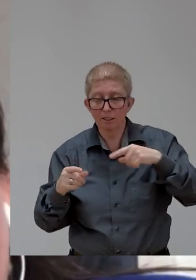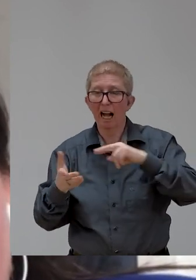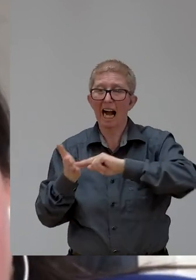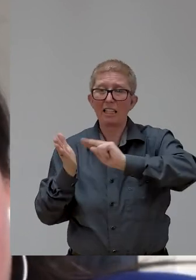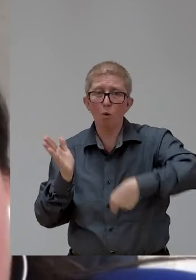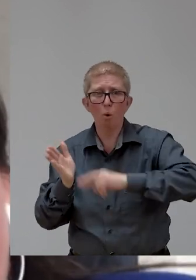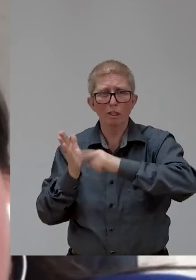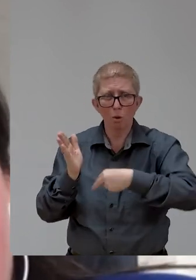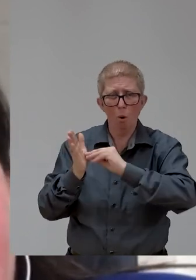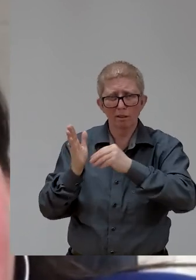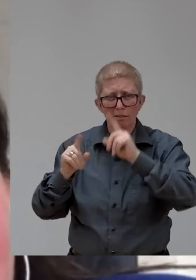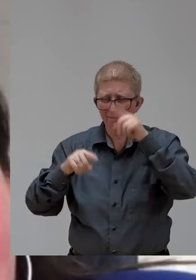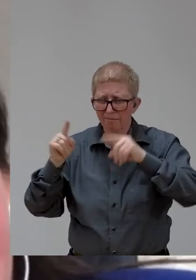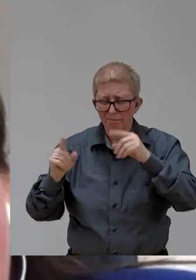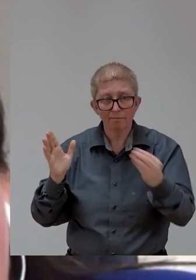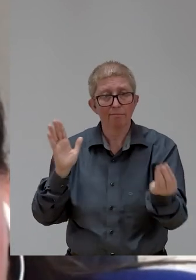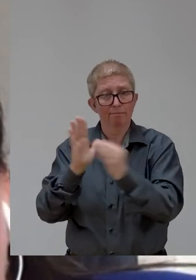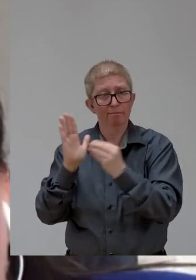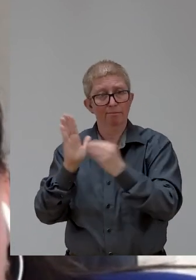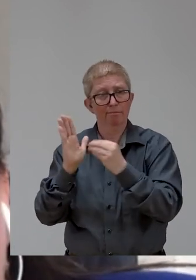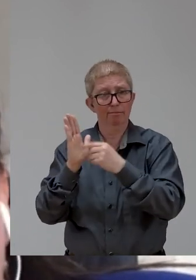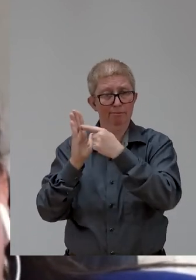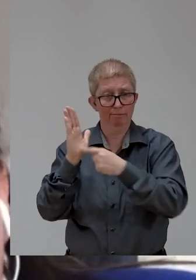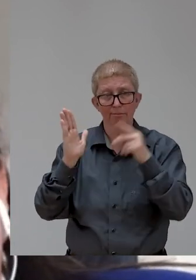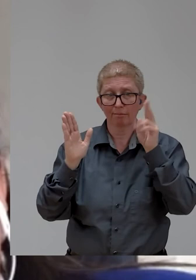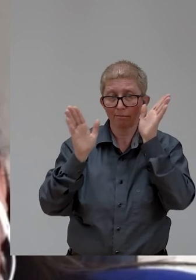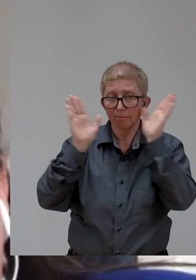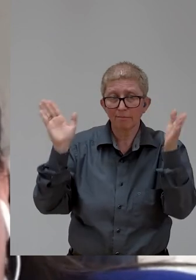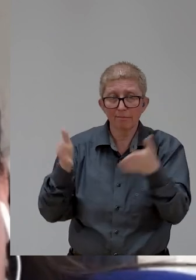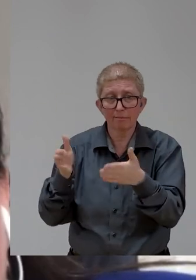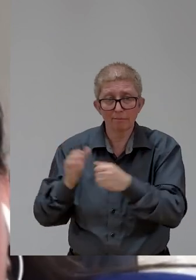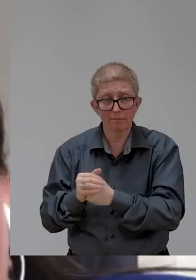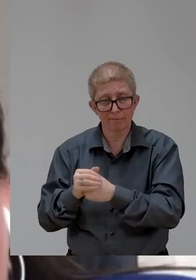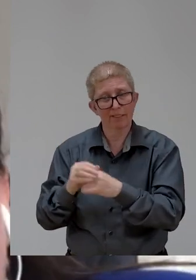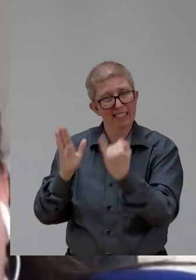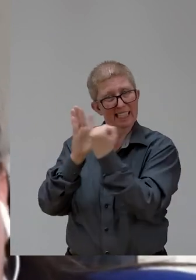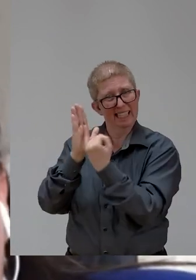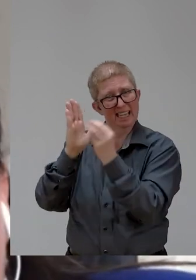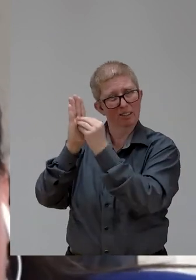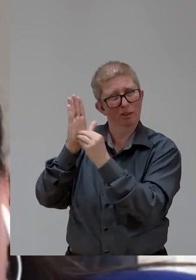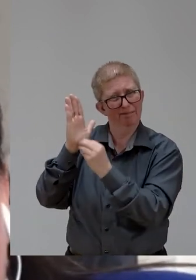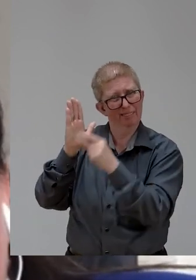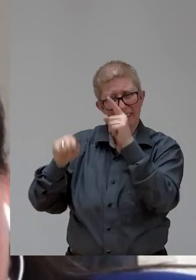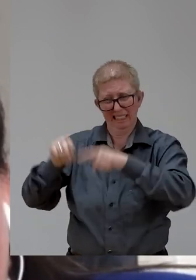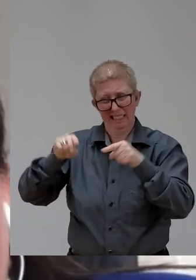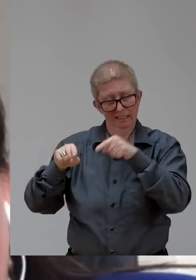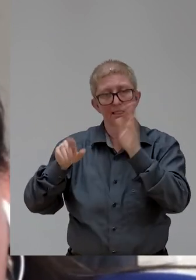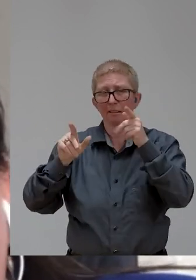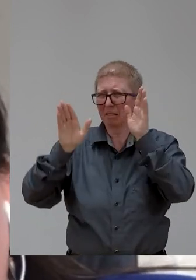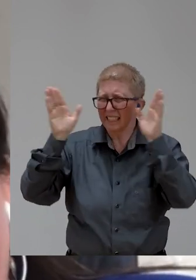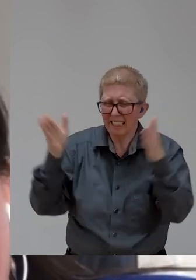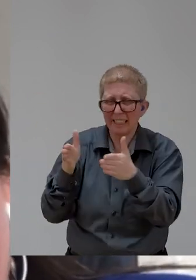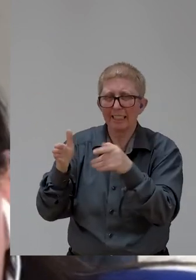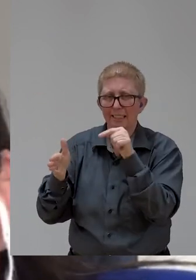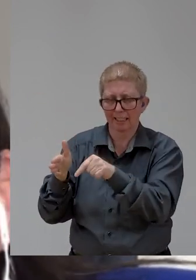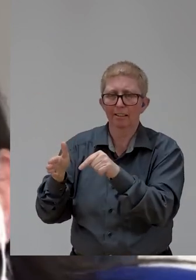really draw attention because we think that the indicators are really, uh, the most cross cutting, uh, that we've seen, uh, in, in